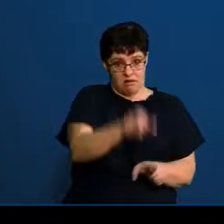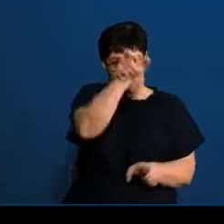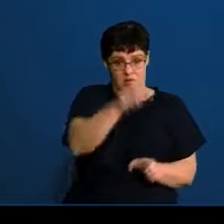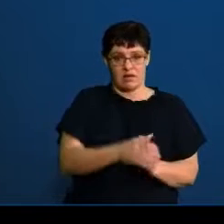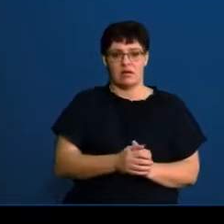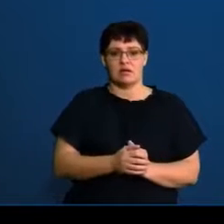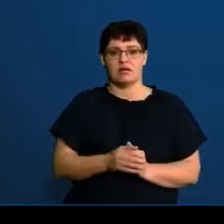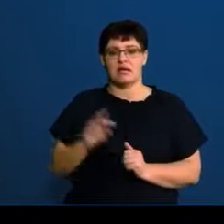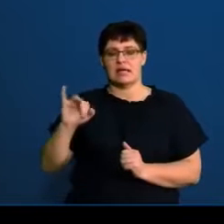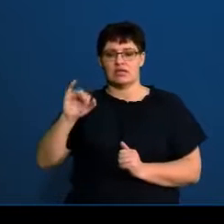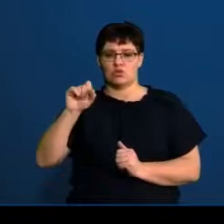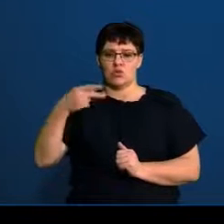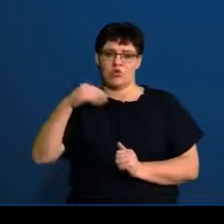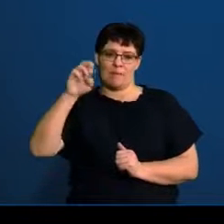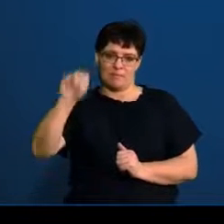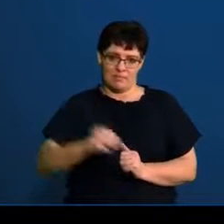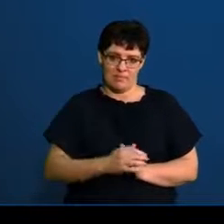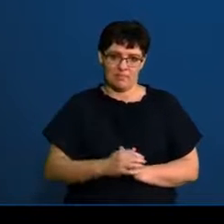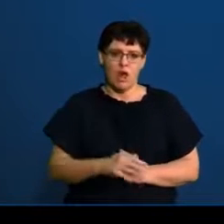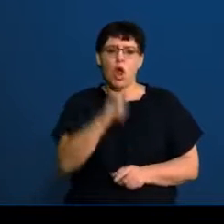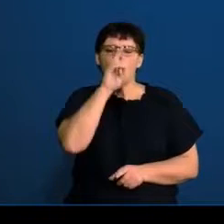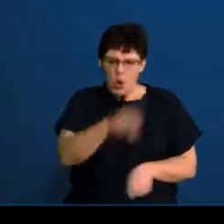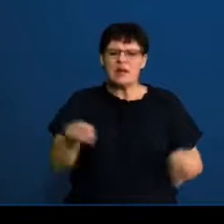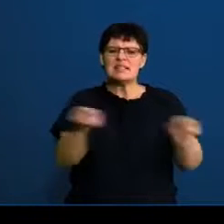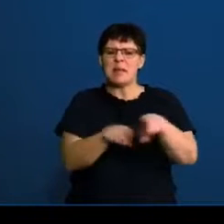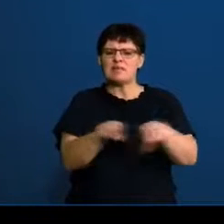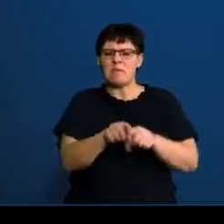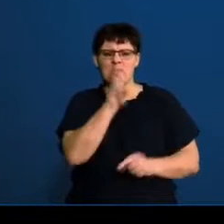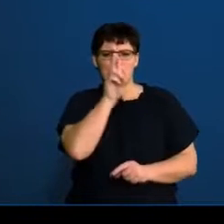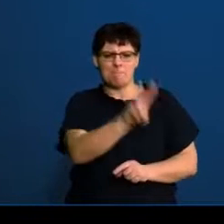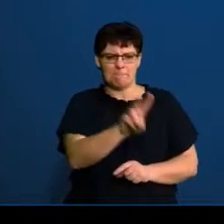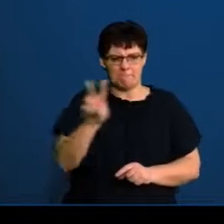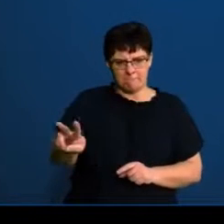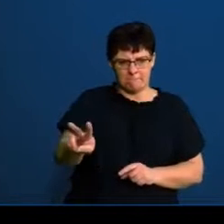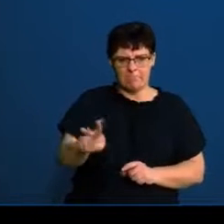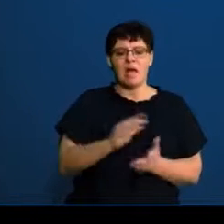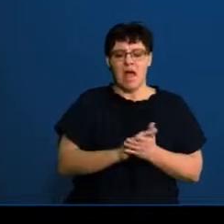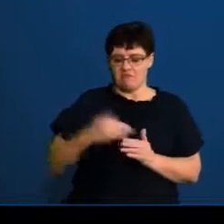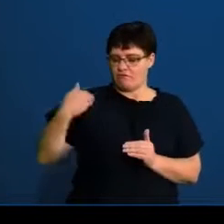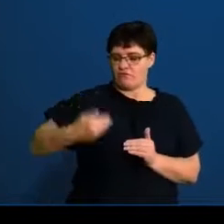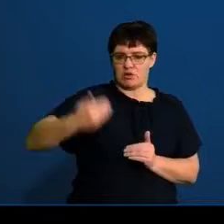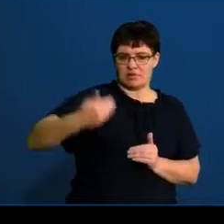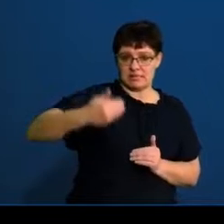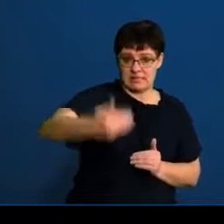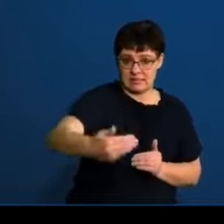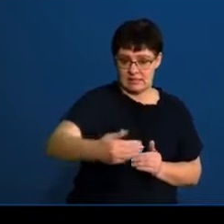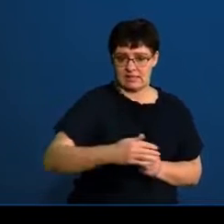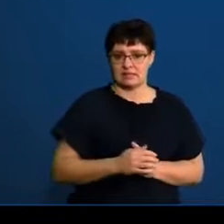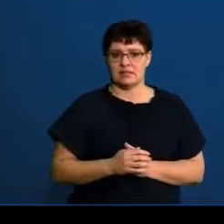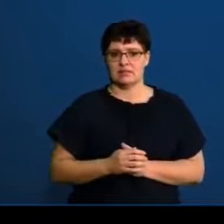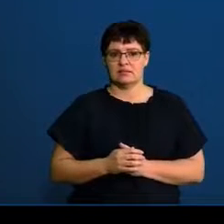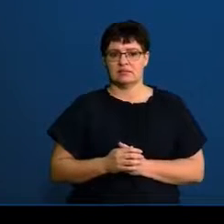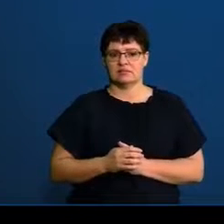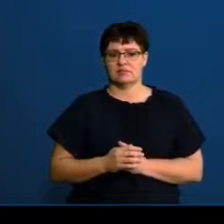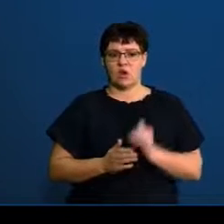and your histogram. They're both going to look the same when you look at the graph. You've got your frequency on that